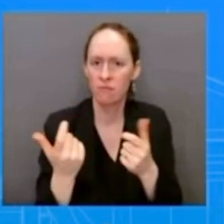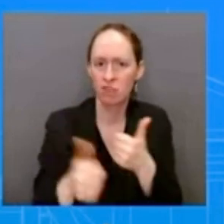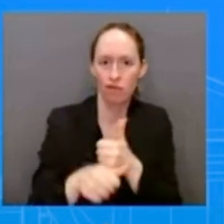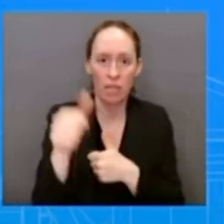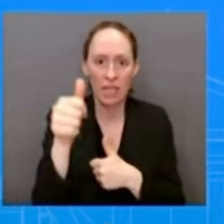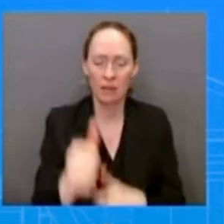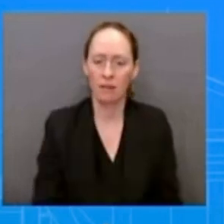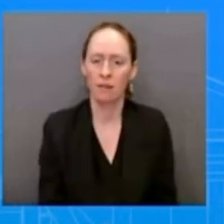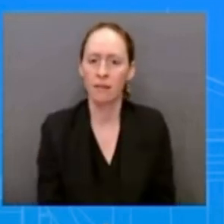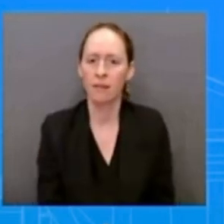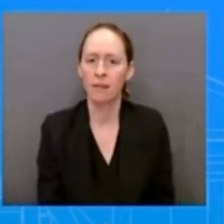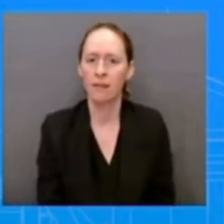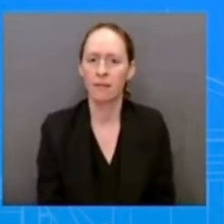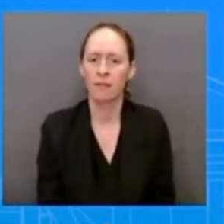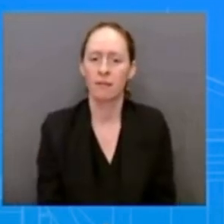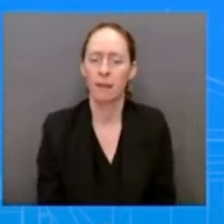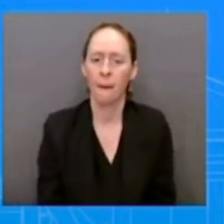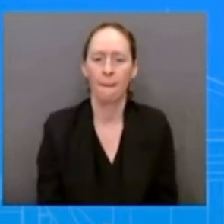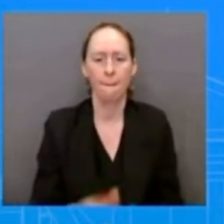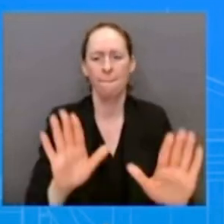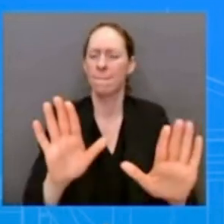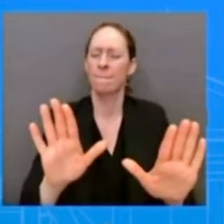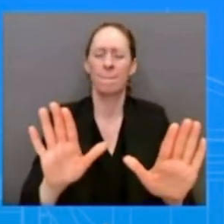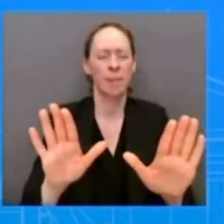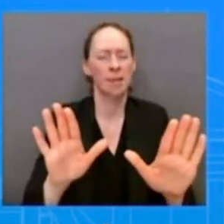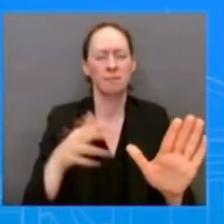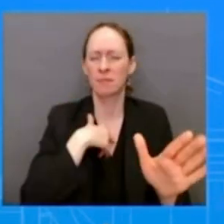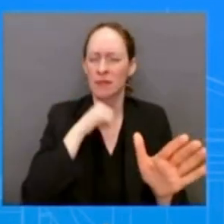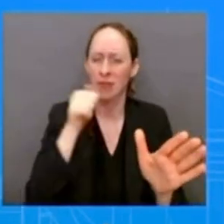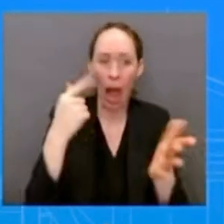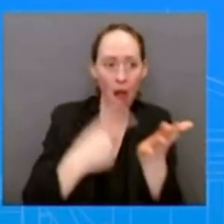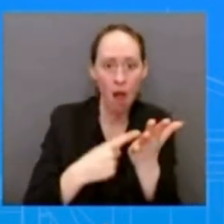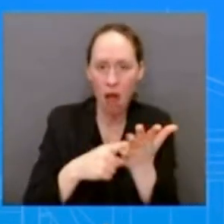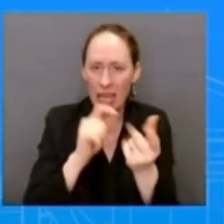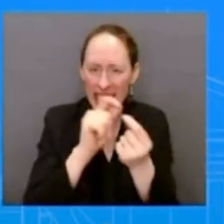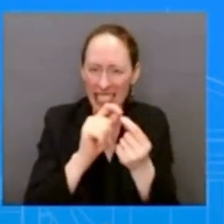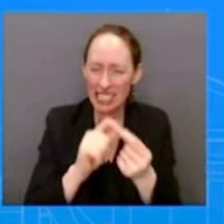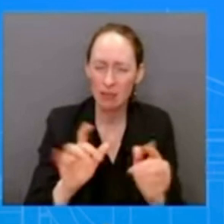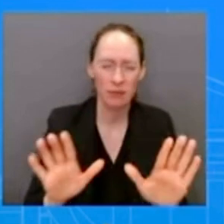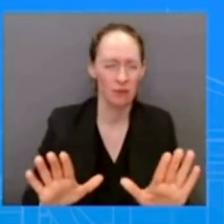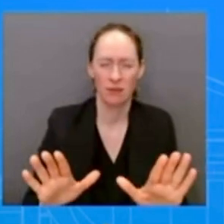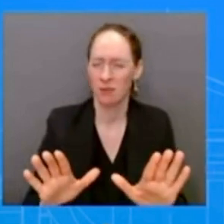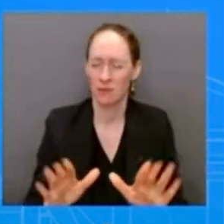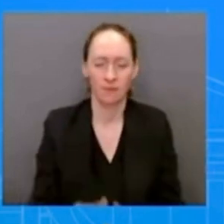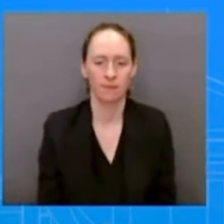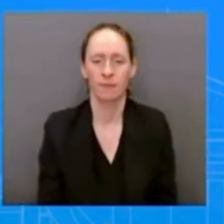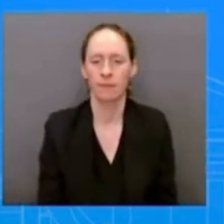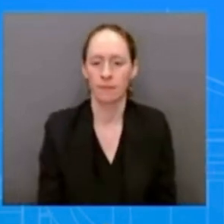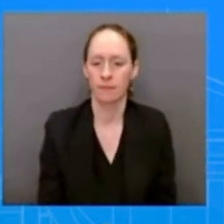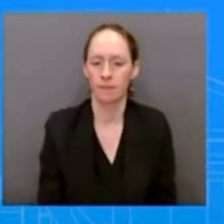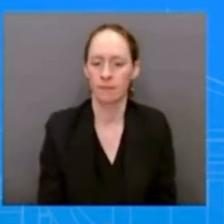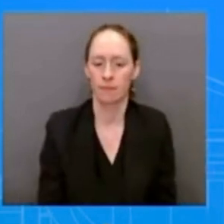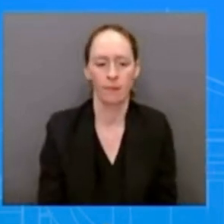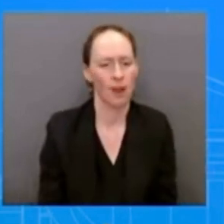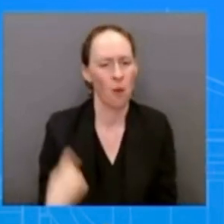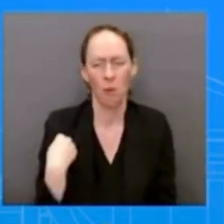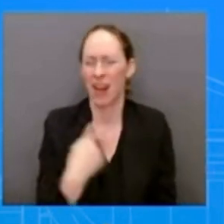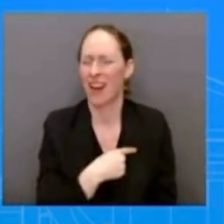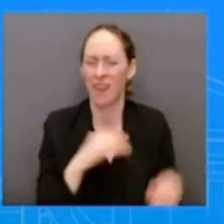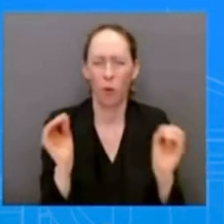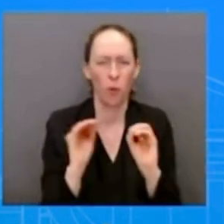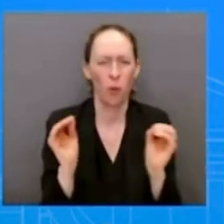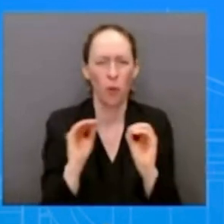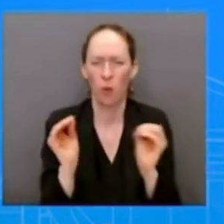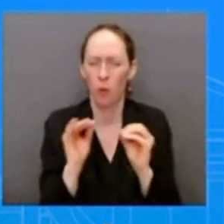specifics of ammunition that we're providing but we're not providing depleted uranium but I think it's